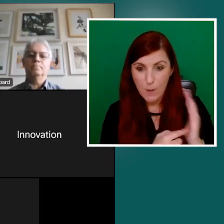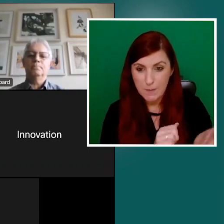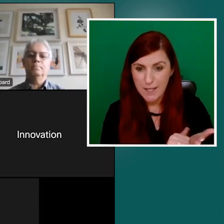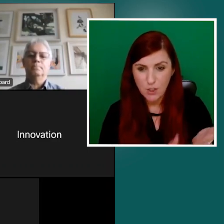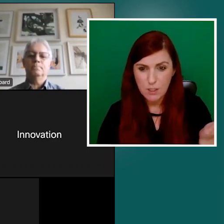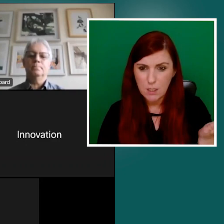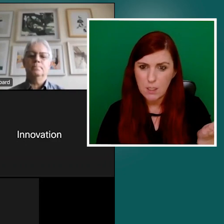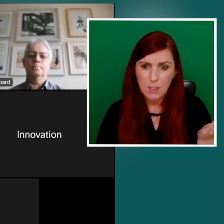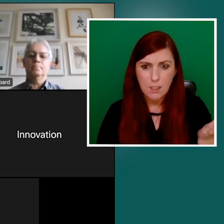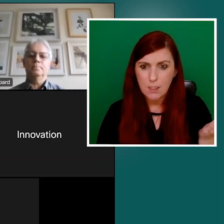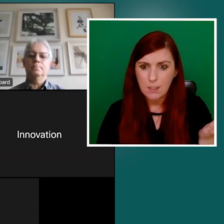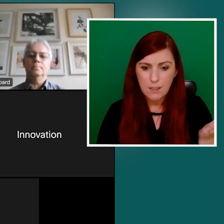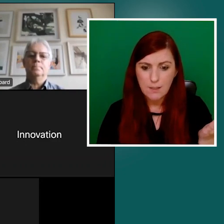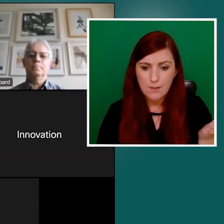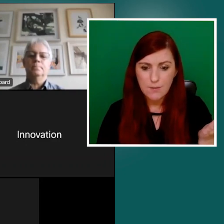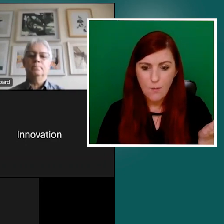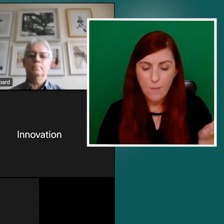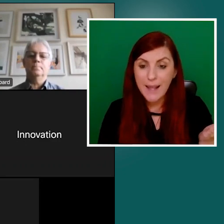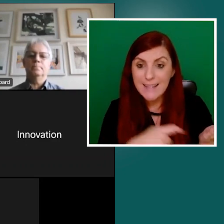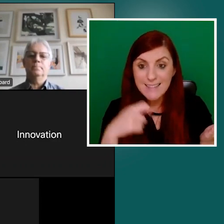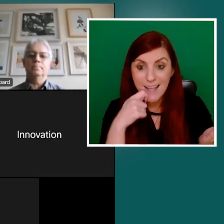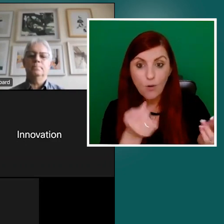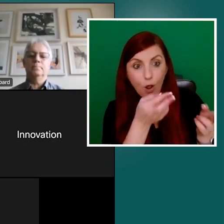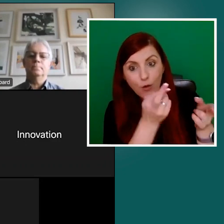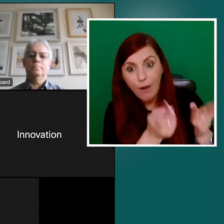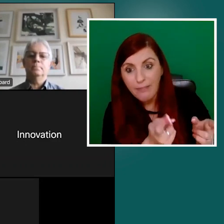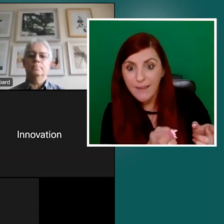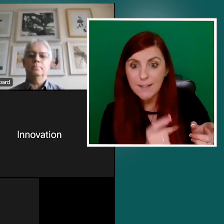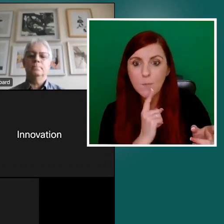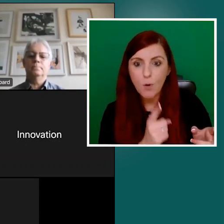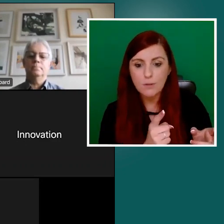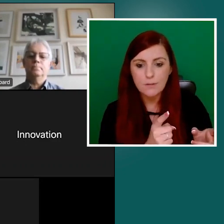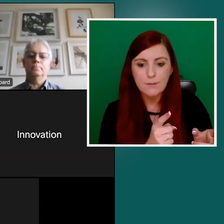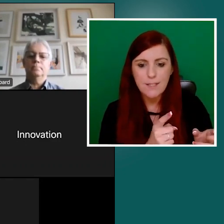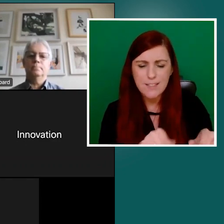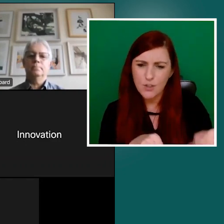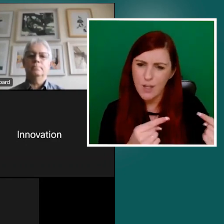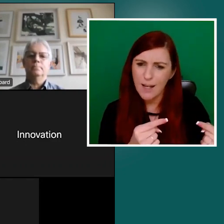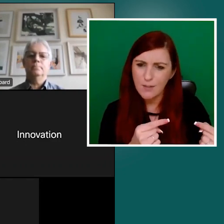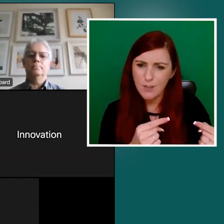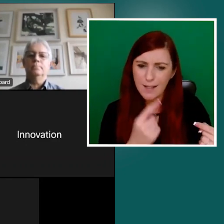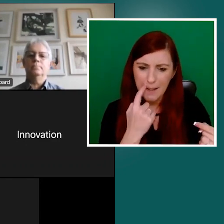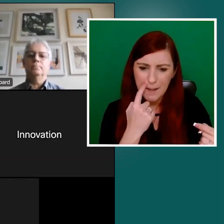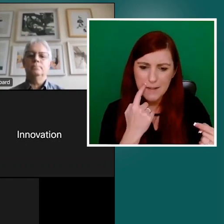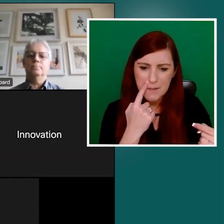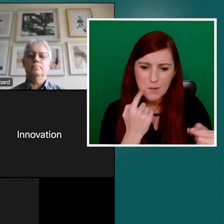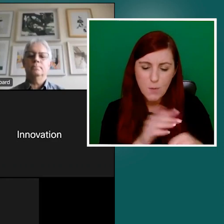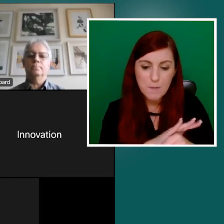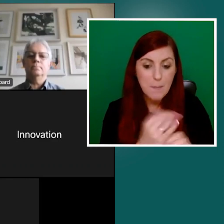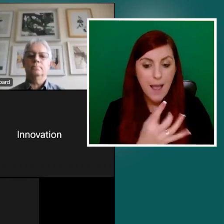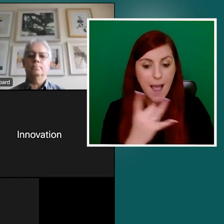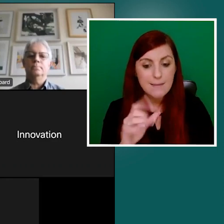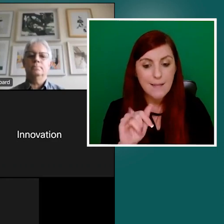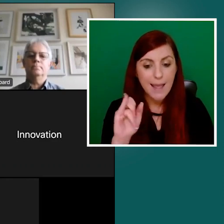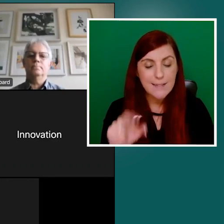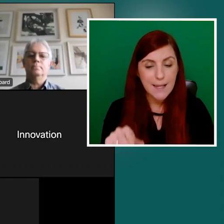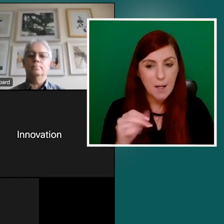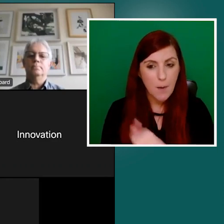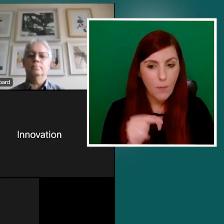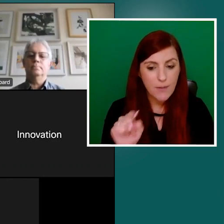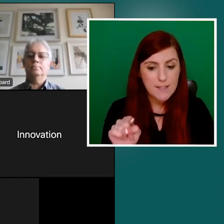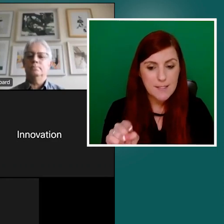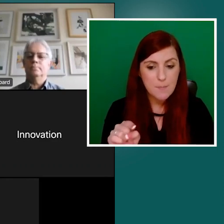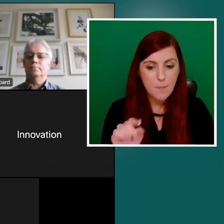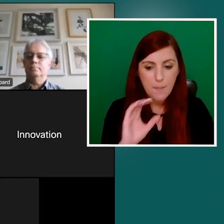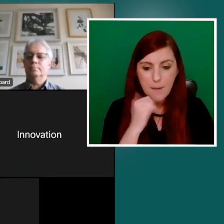but it is a challenging piece. I wonder, I might turn to yourself aging for a second on this, because as, as chief executive of an authority, and obviously